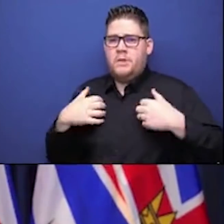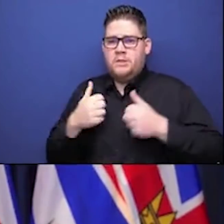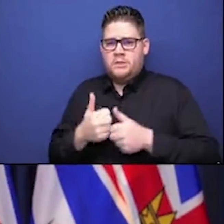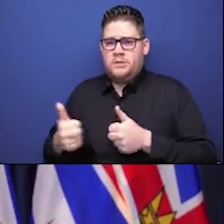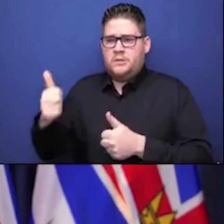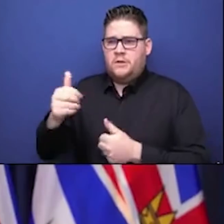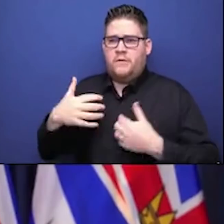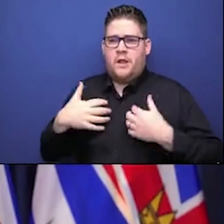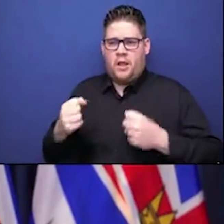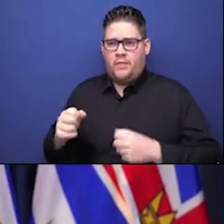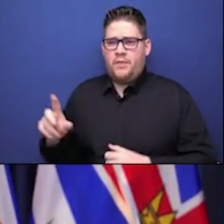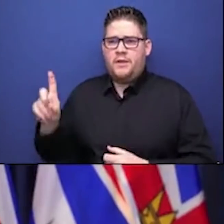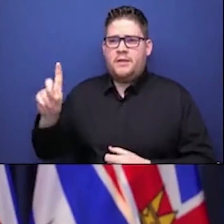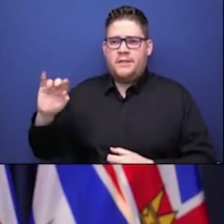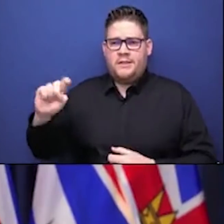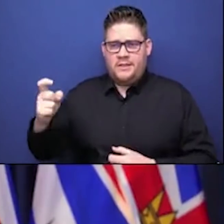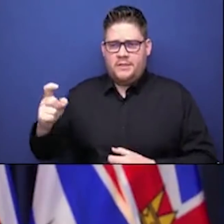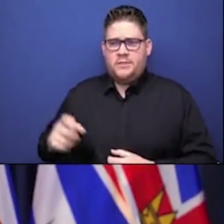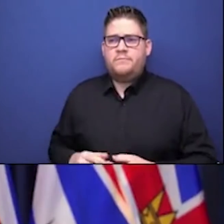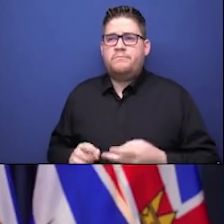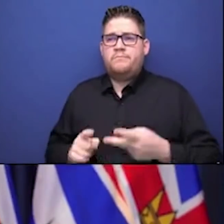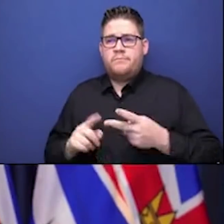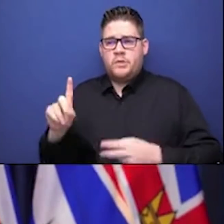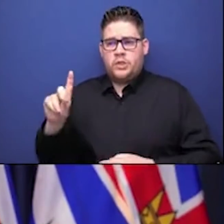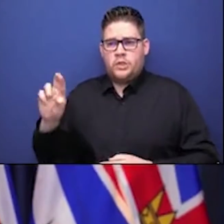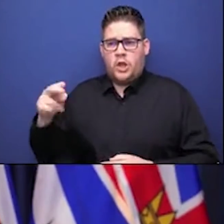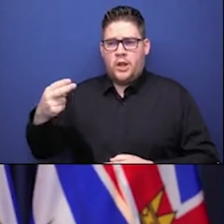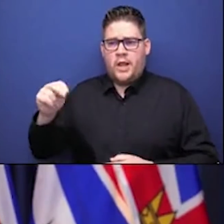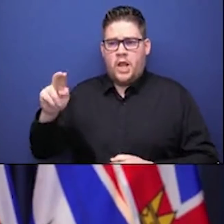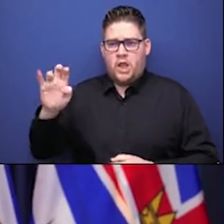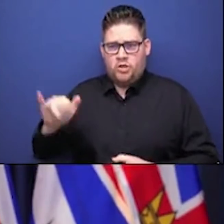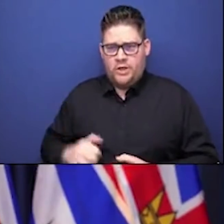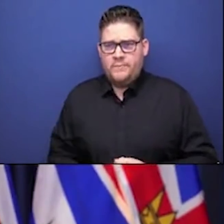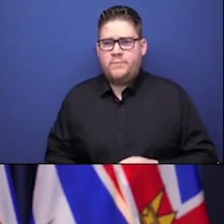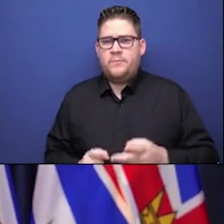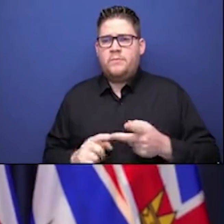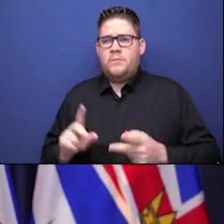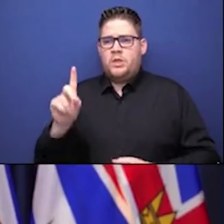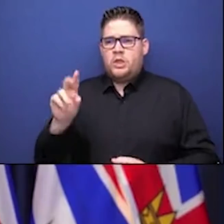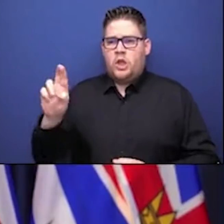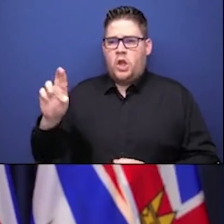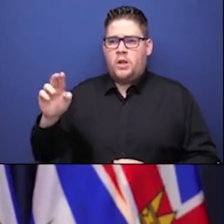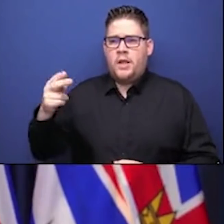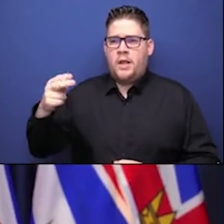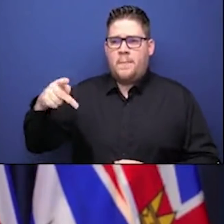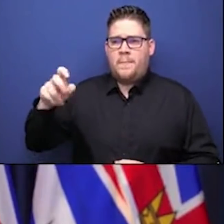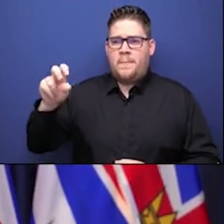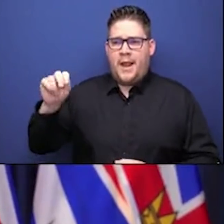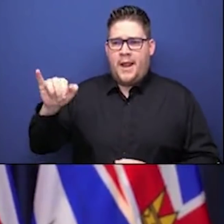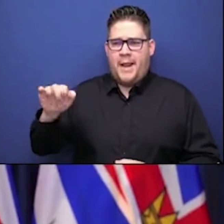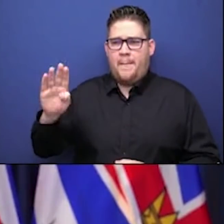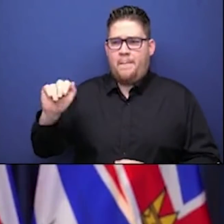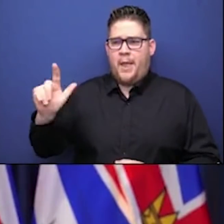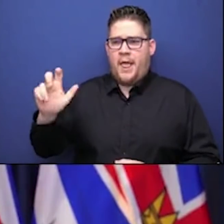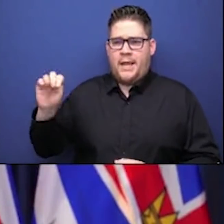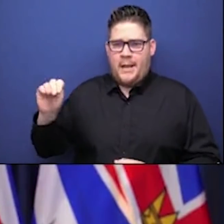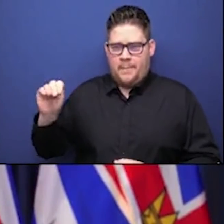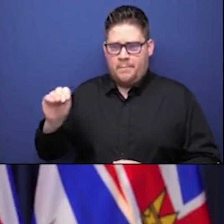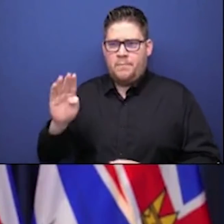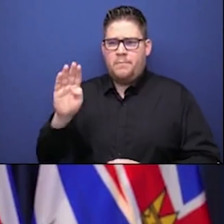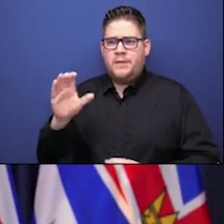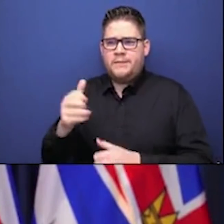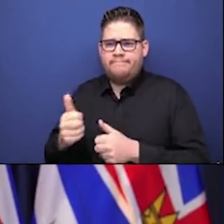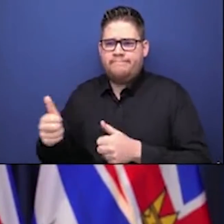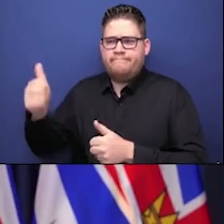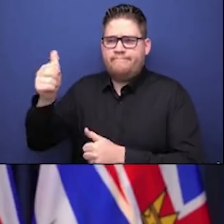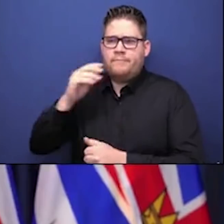Immunization Response Team Coordinator. At the start, I want to thank all three of these individuals for the extraordinary work they've been doing, not